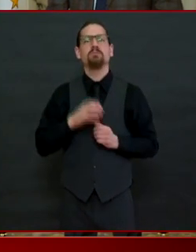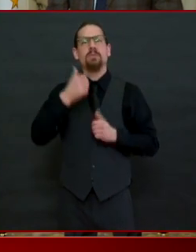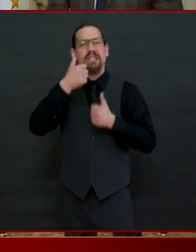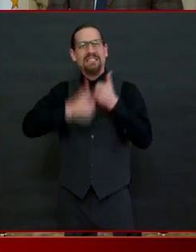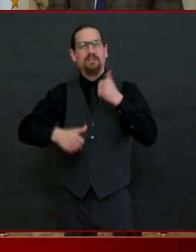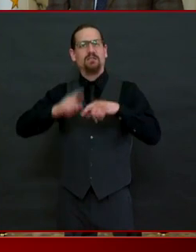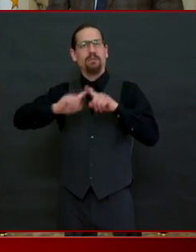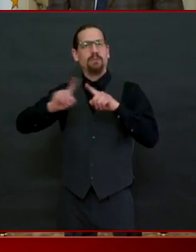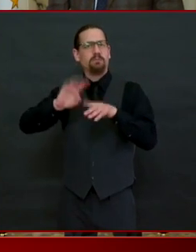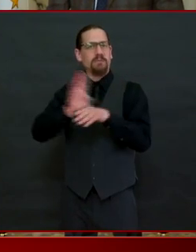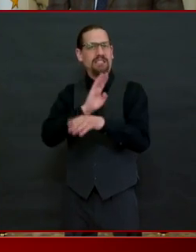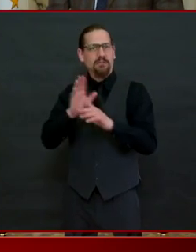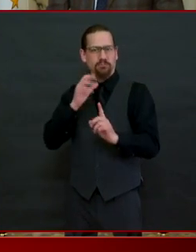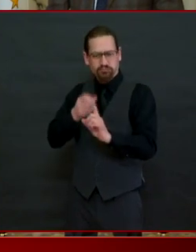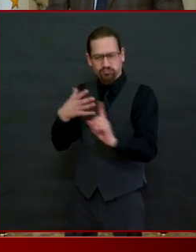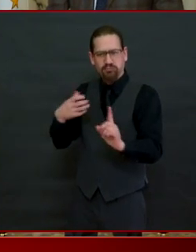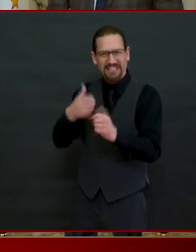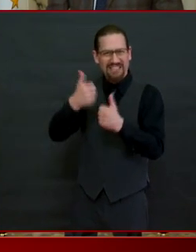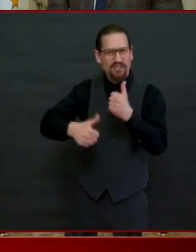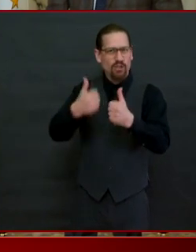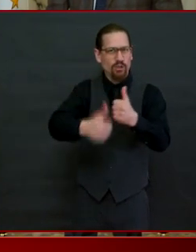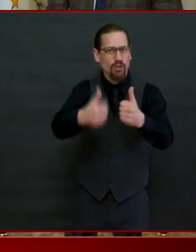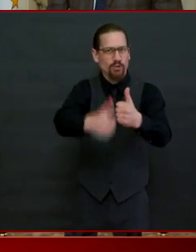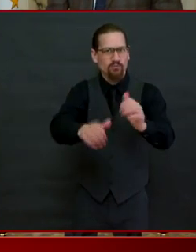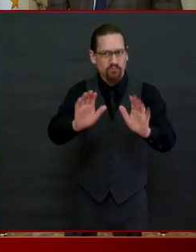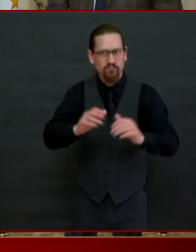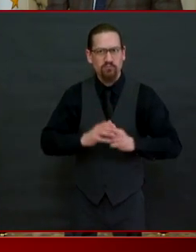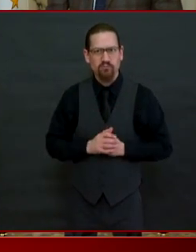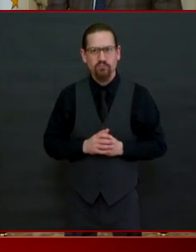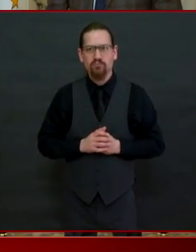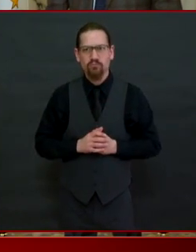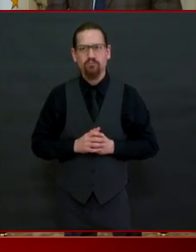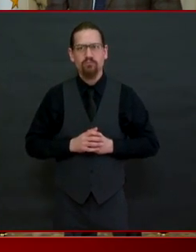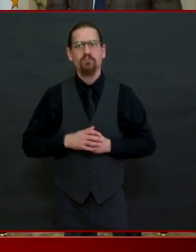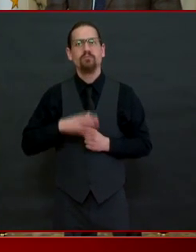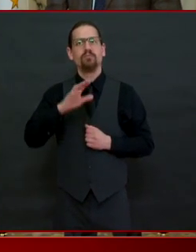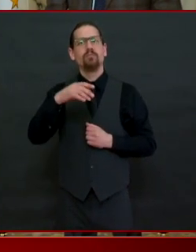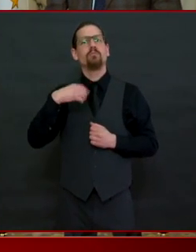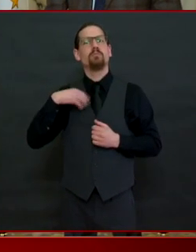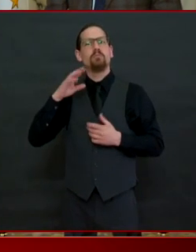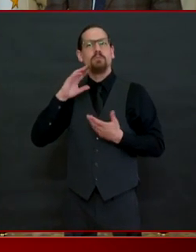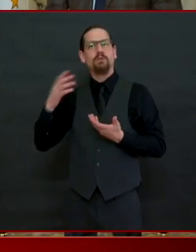been in very close contact with chambers of commerce